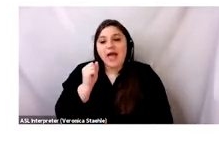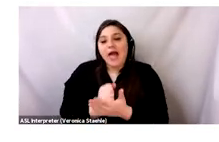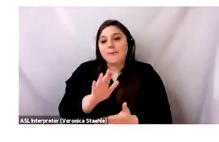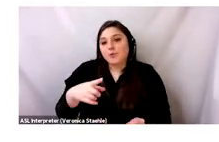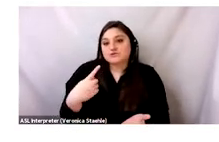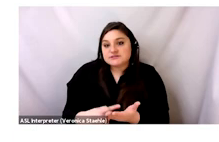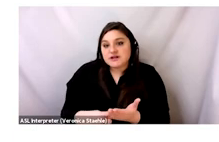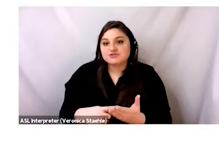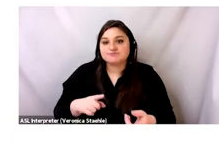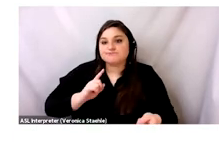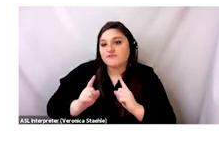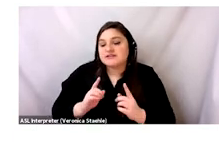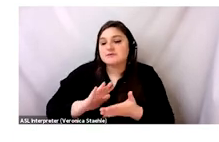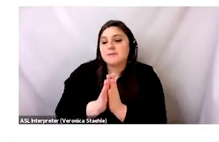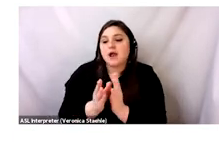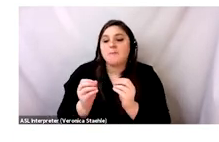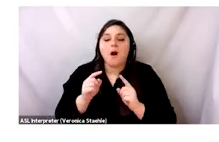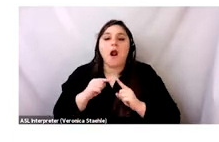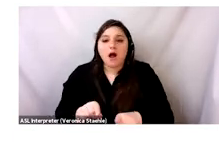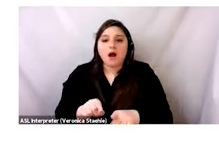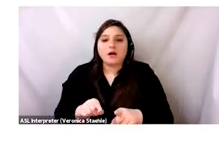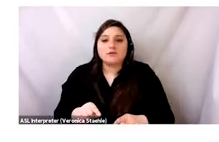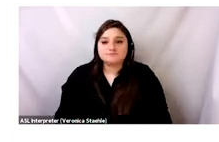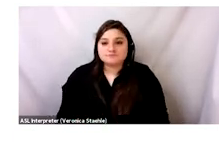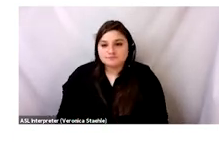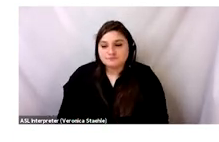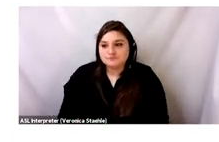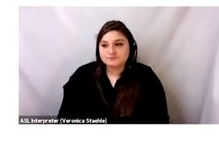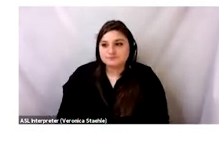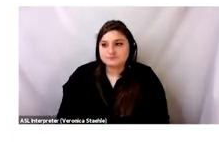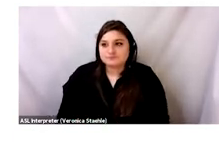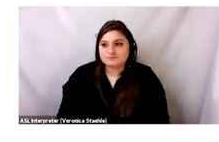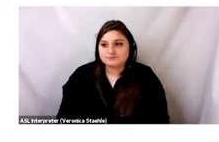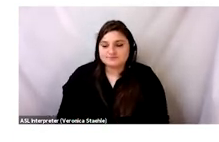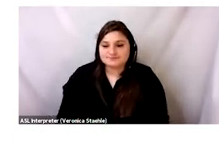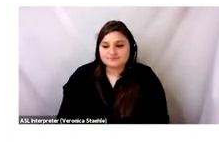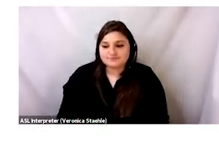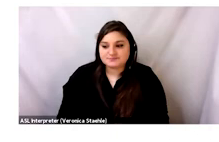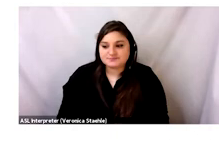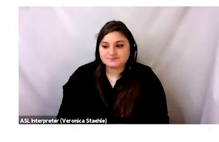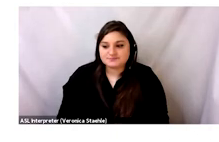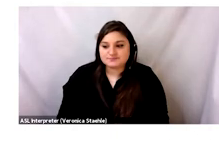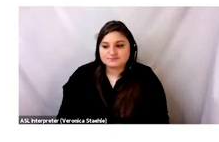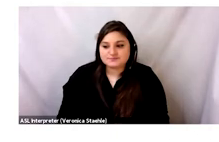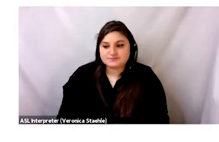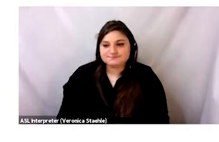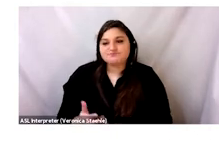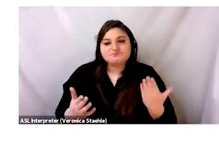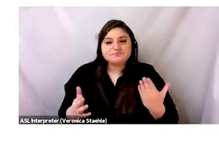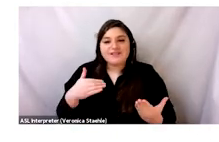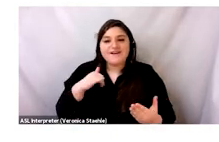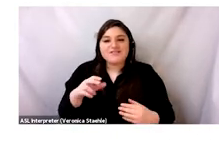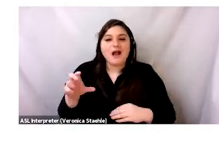us have discussions, conversations, aligning the nuances and yeah, sort of